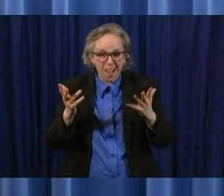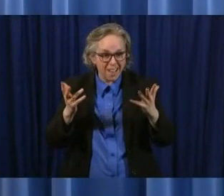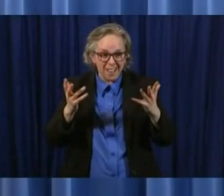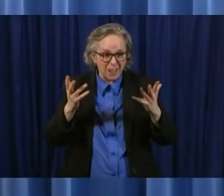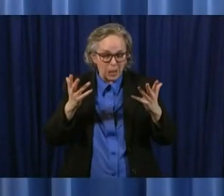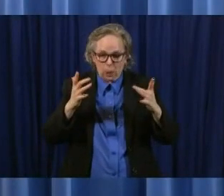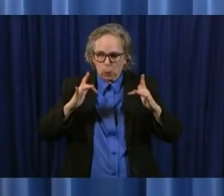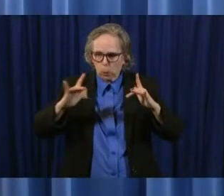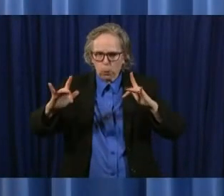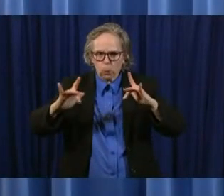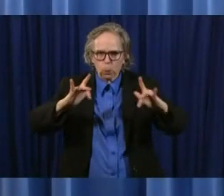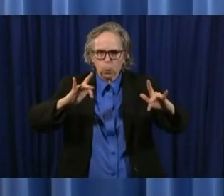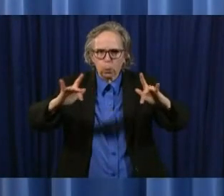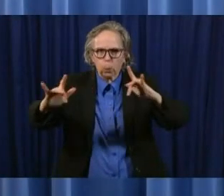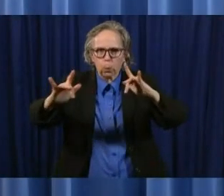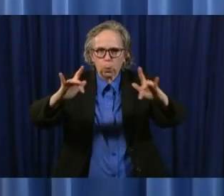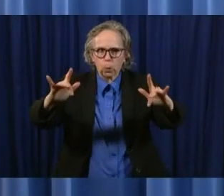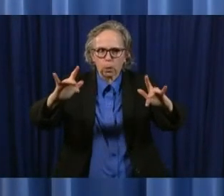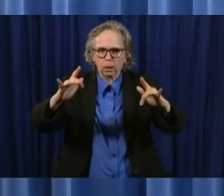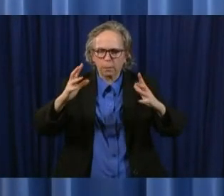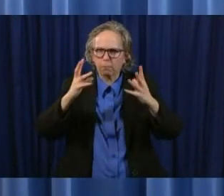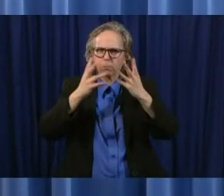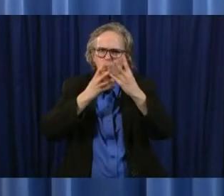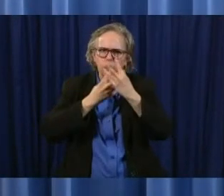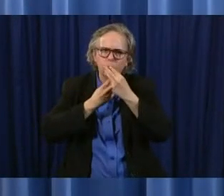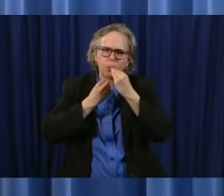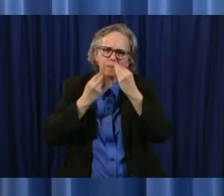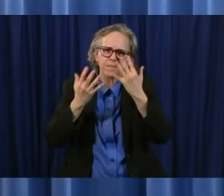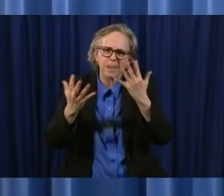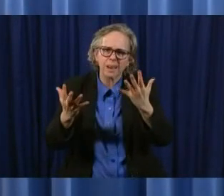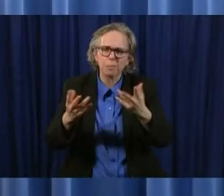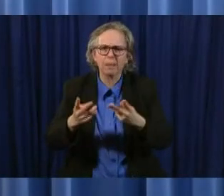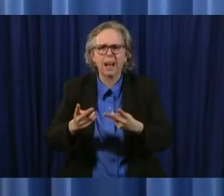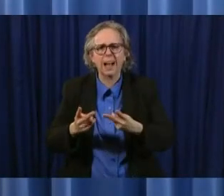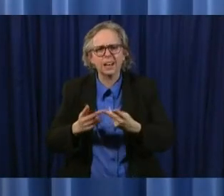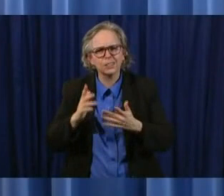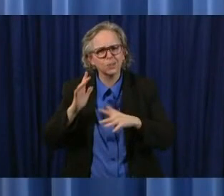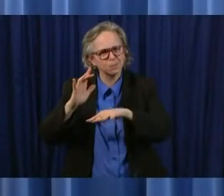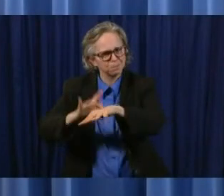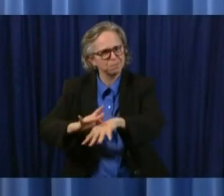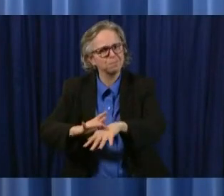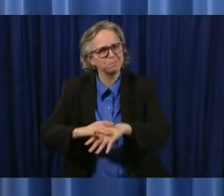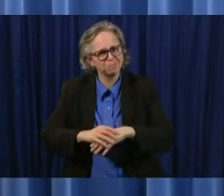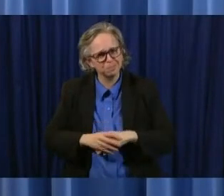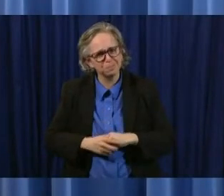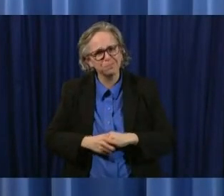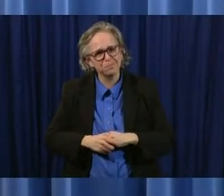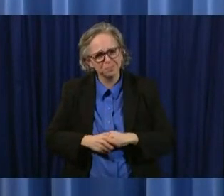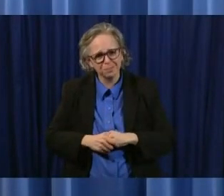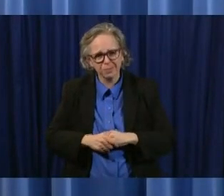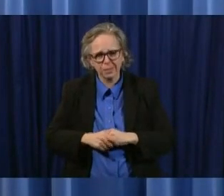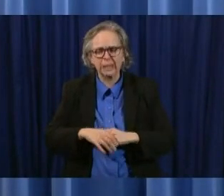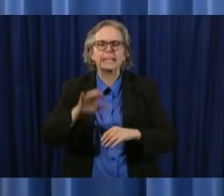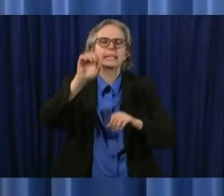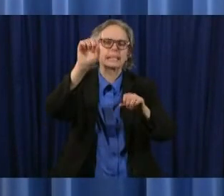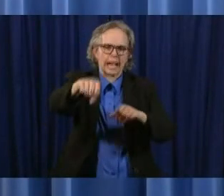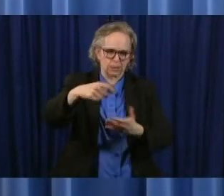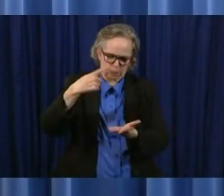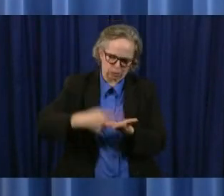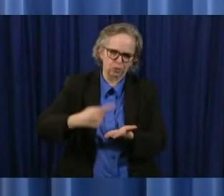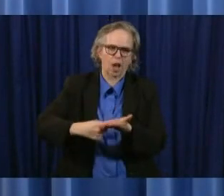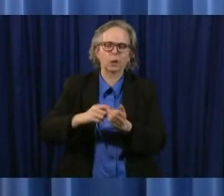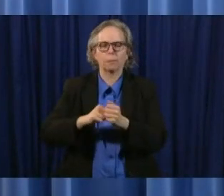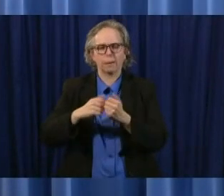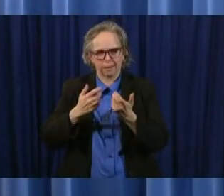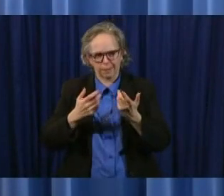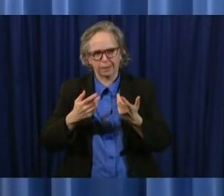and just get away and it's they're absolutely beautiful so um that's we're talking about camping i just thought i'd talk about